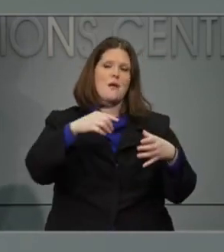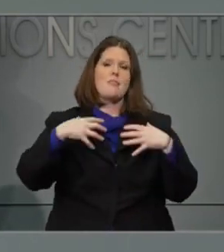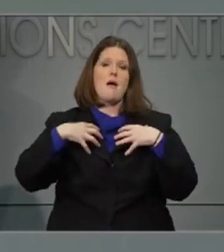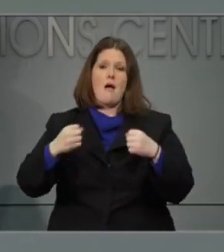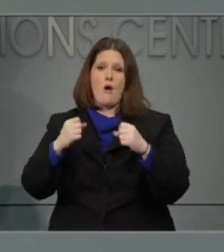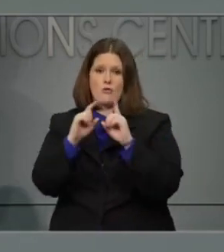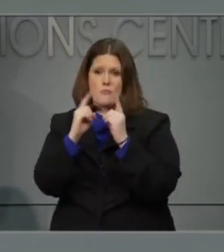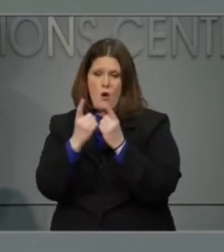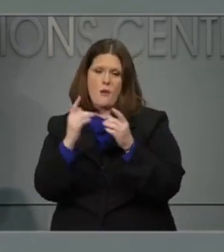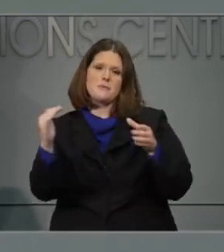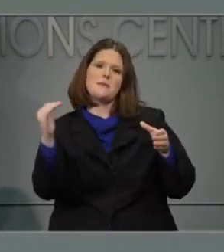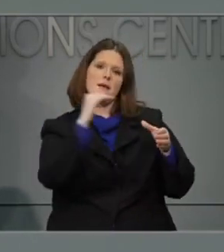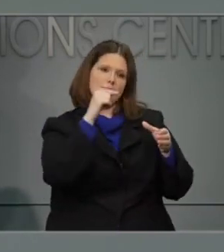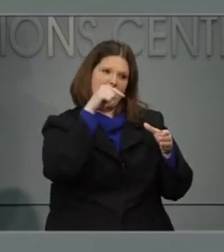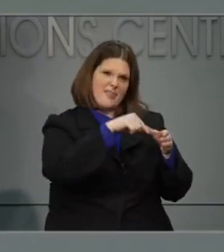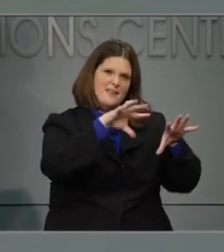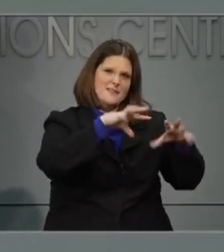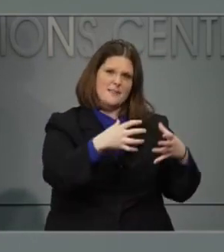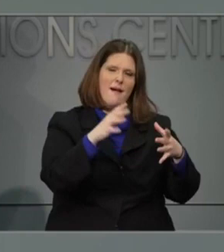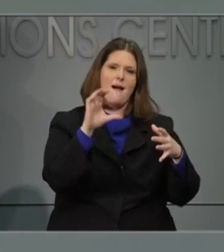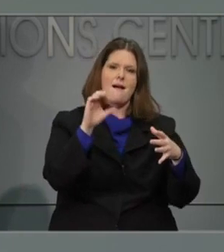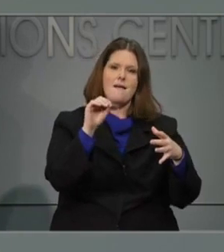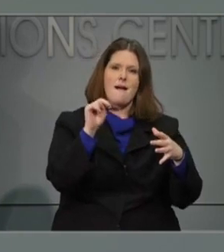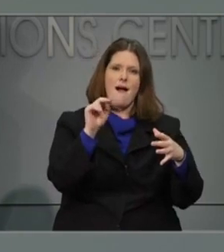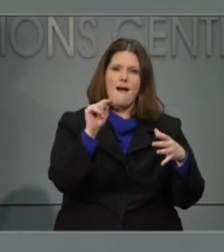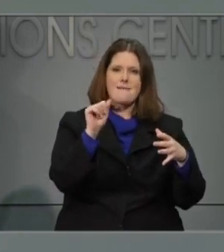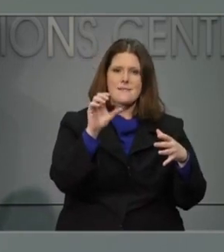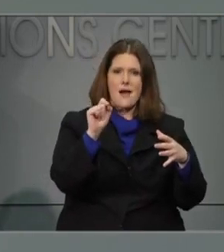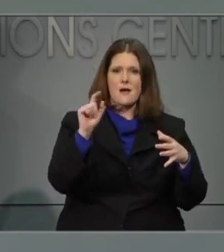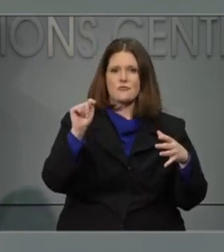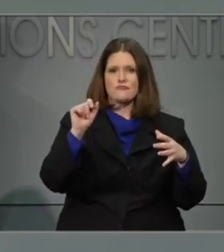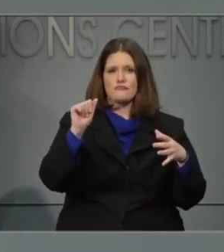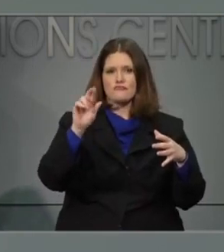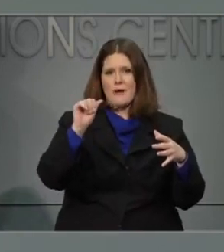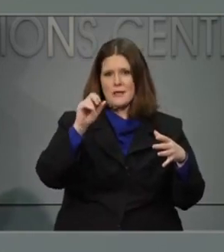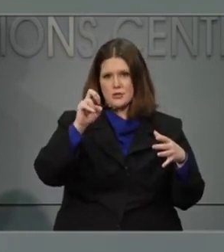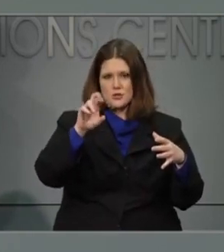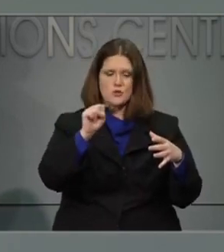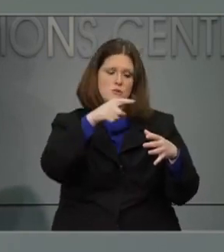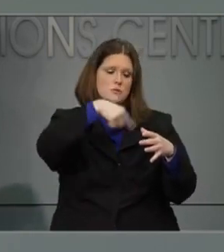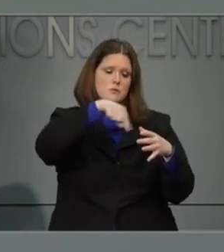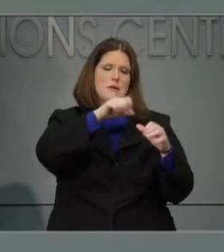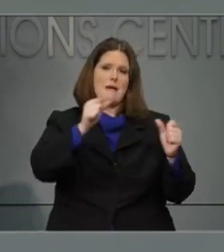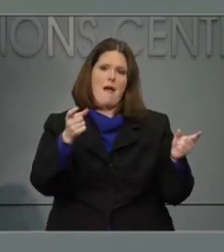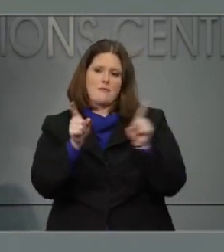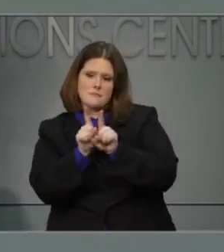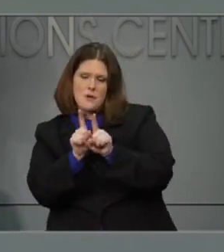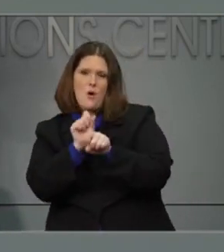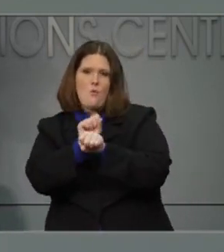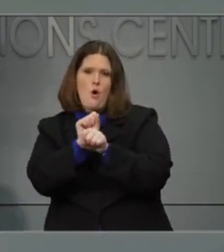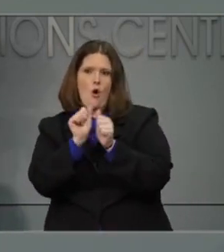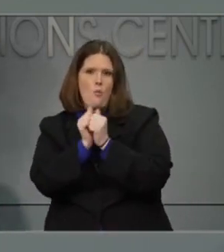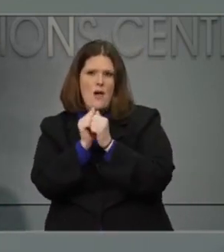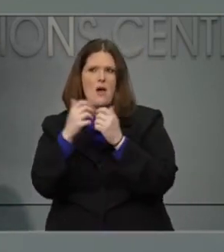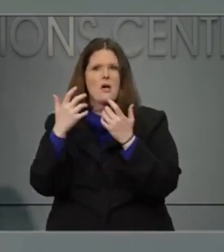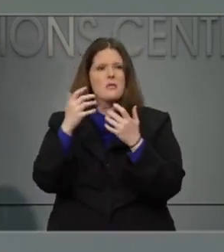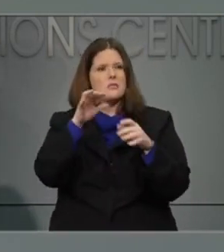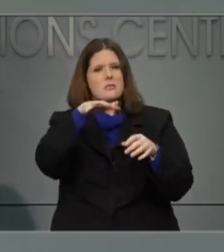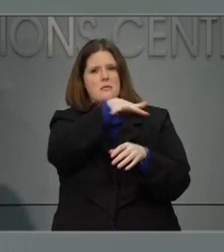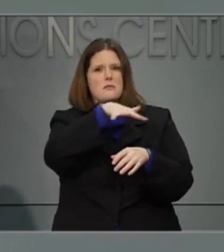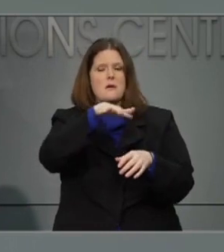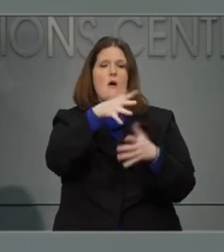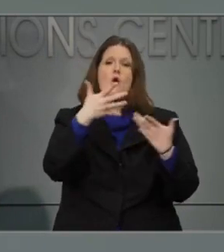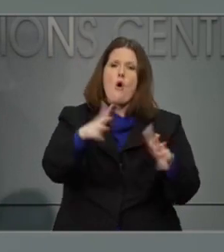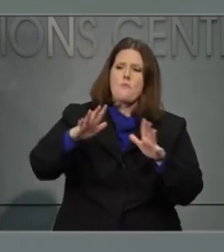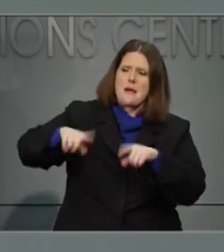request we can deploy it and then they can work side by side with folks who have been doing the contact tracing in in these communities